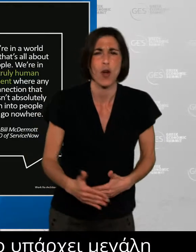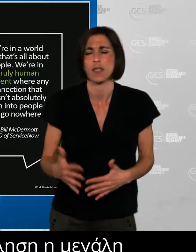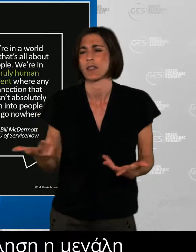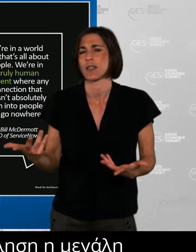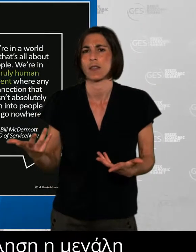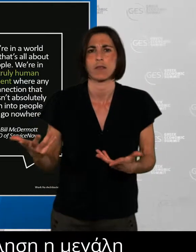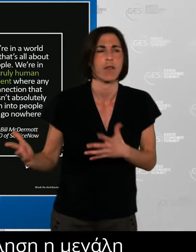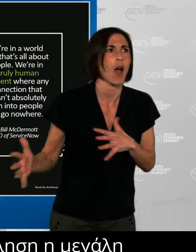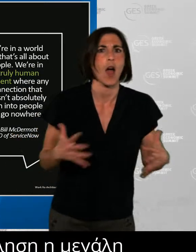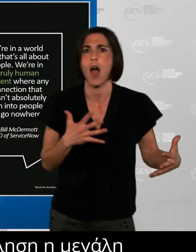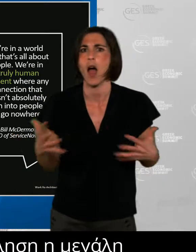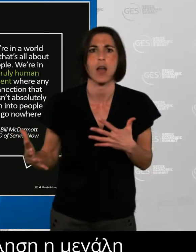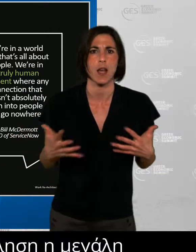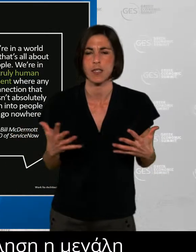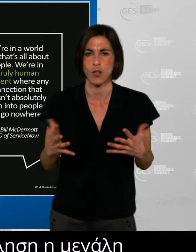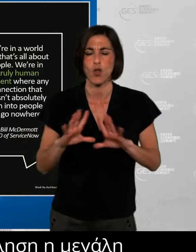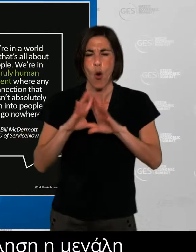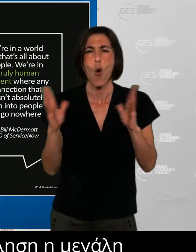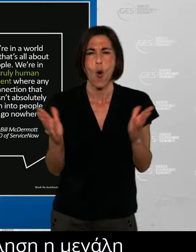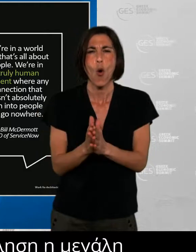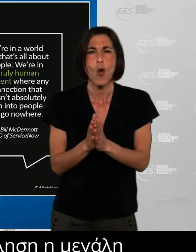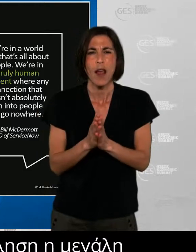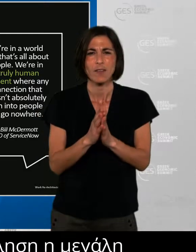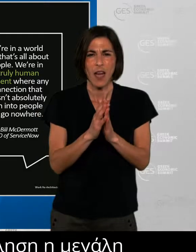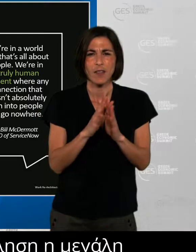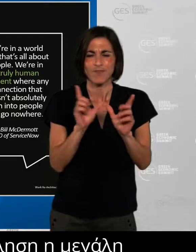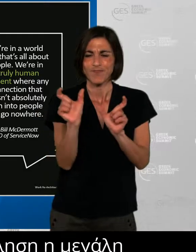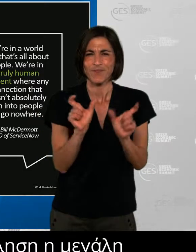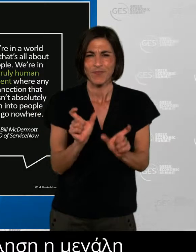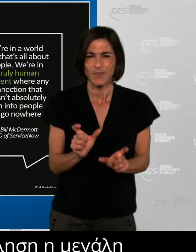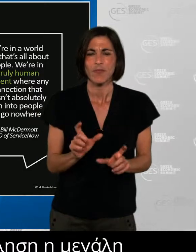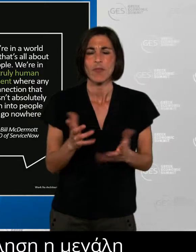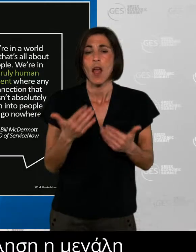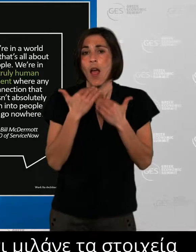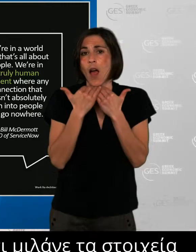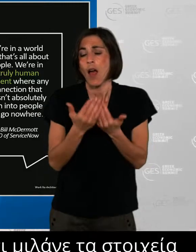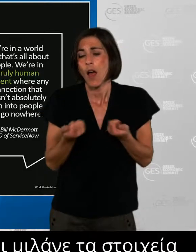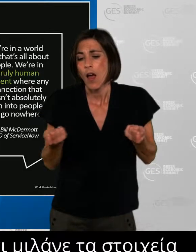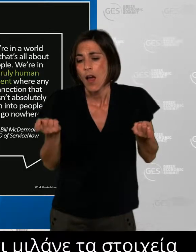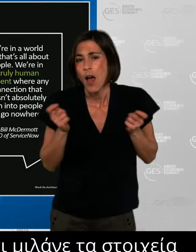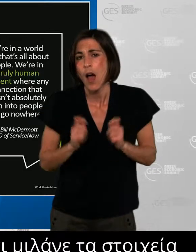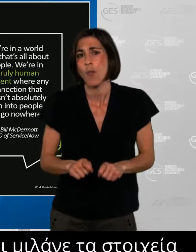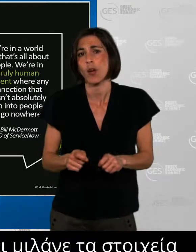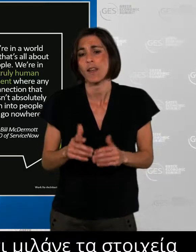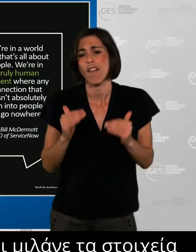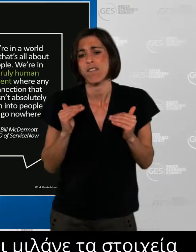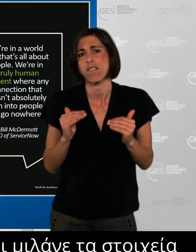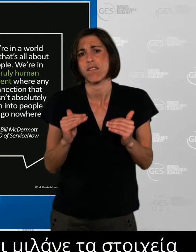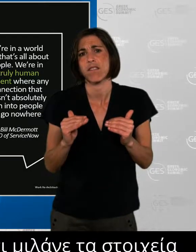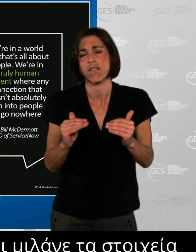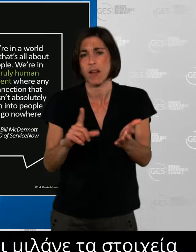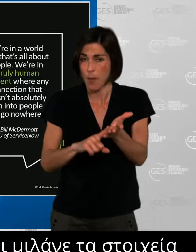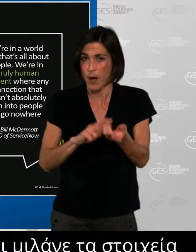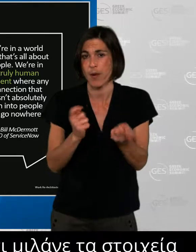unsustainable or Bill McDermott from ServiceNow about this is a human moment. And if it's not about human